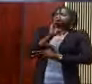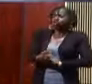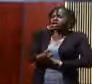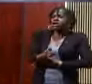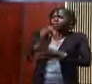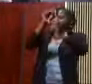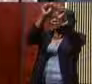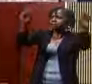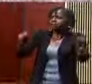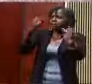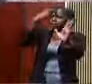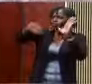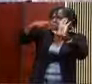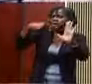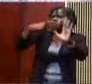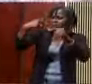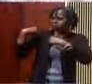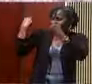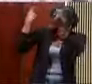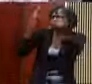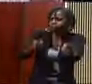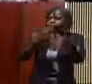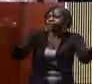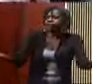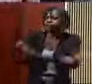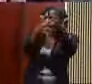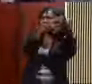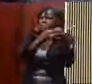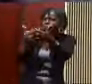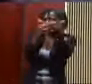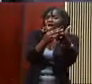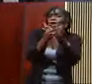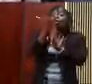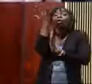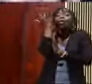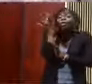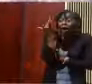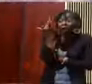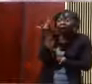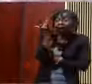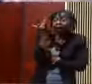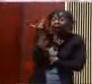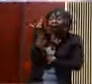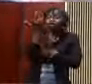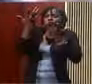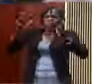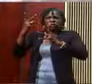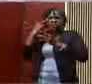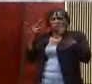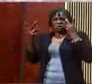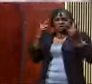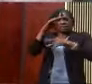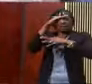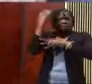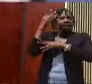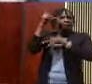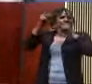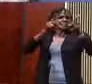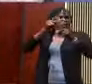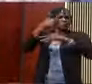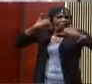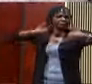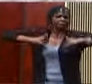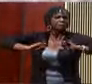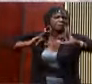of systemic racism in this nation because every outcome lets you know that black folk are still